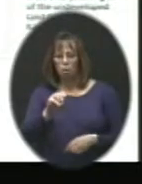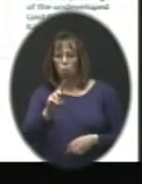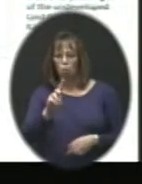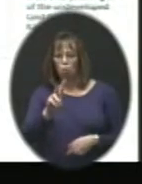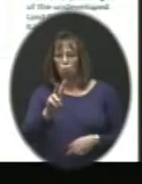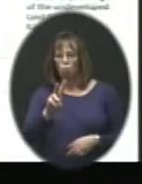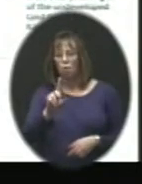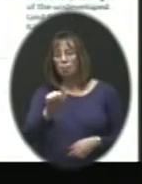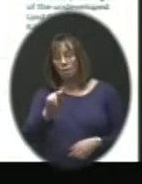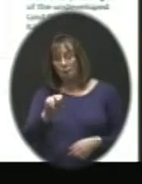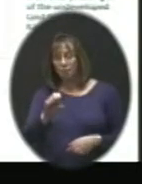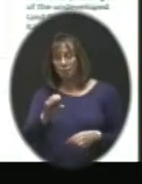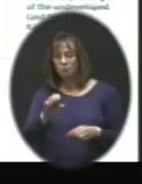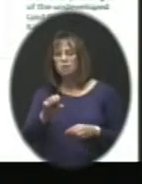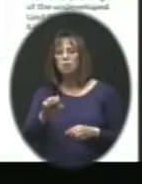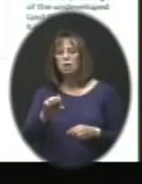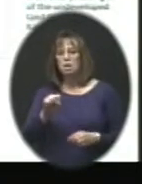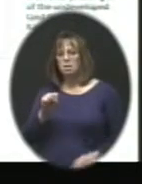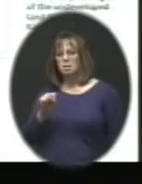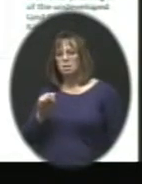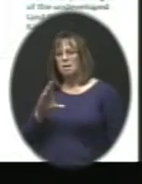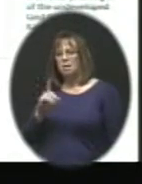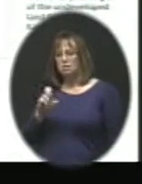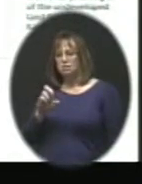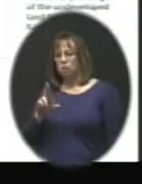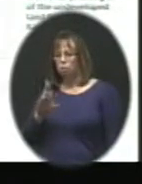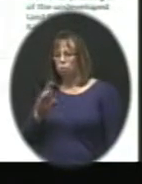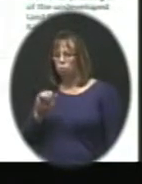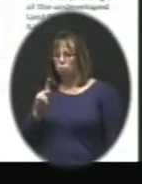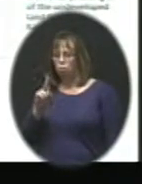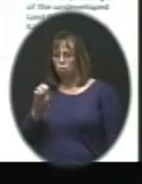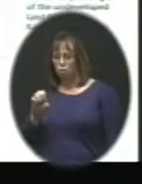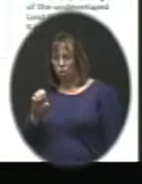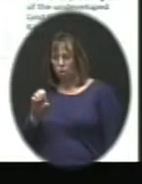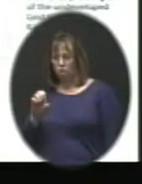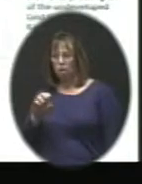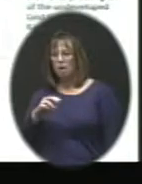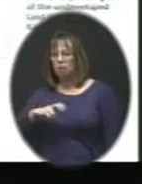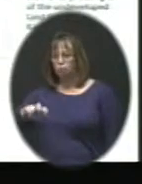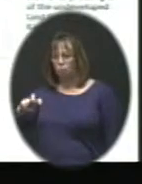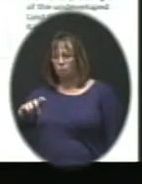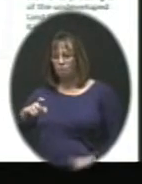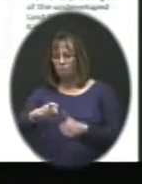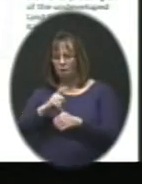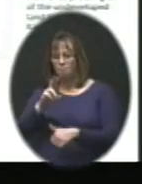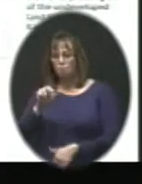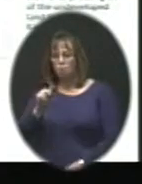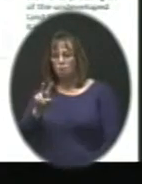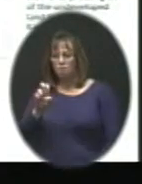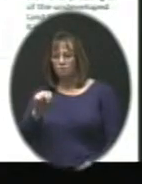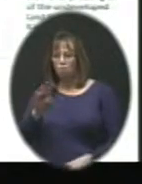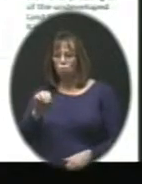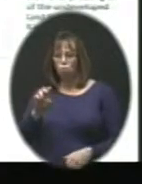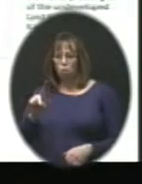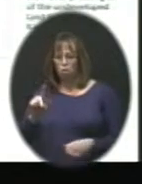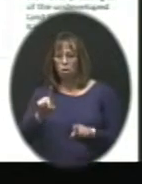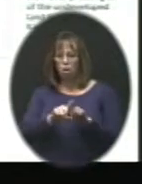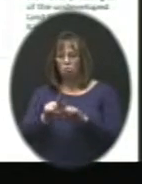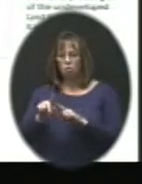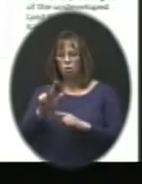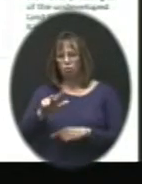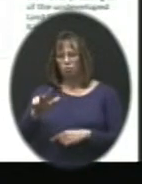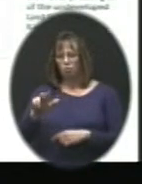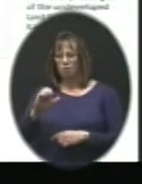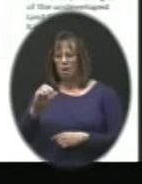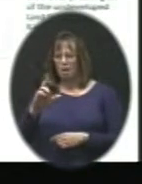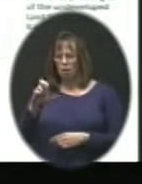And then in the Ravenwood area, only that Cedarbrook neighborhood is moved from Ravenwood. And then also 33 acres